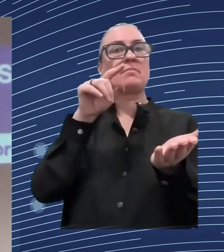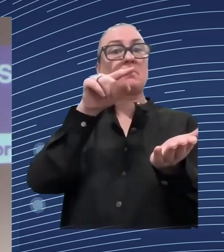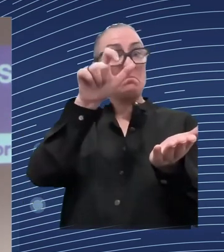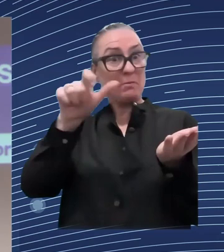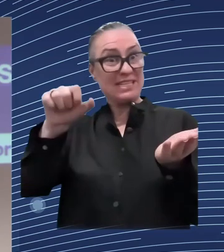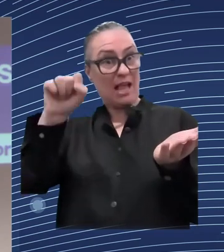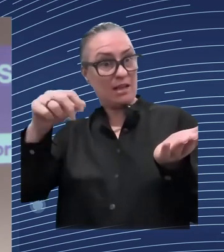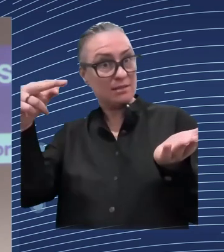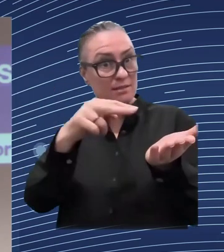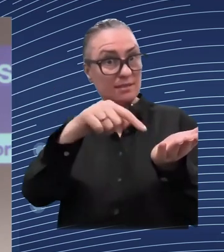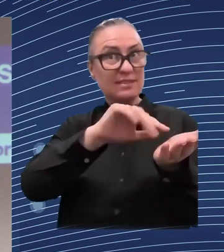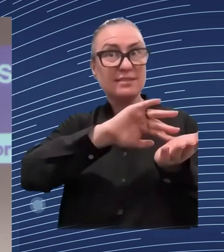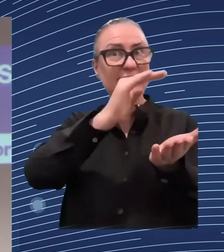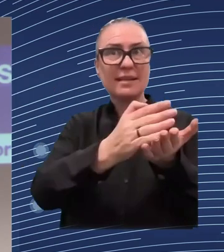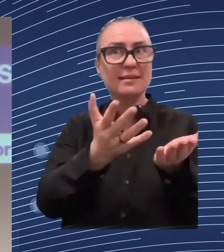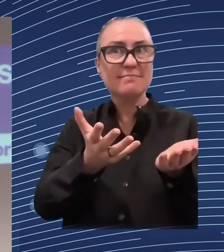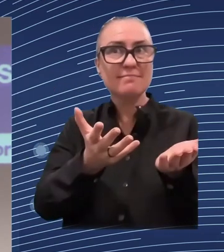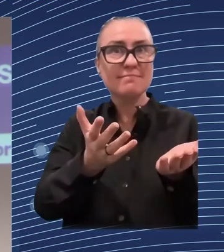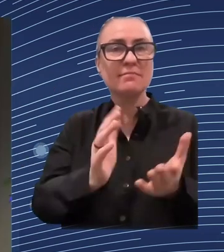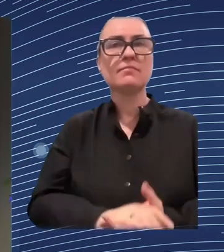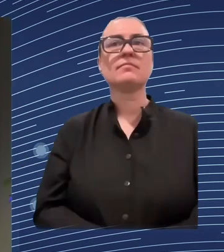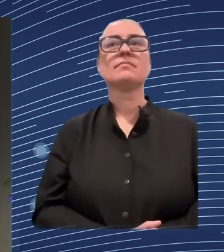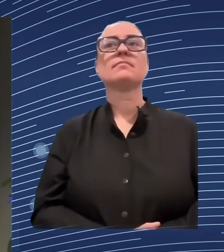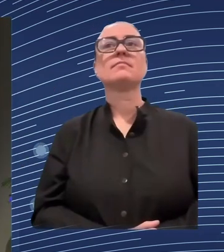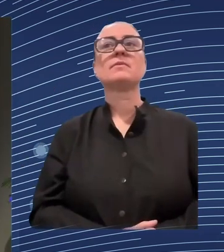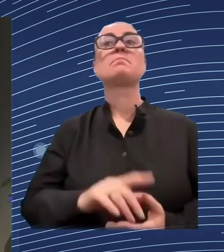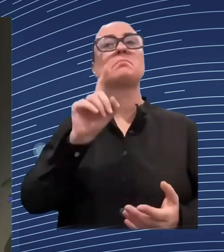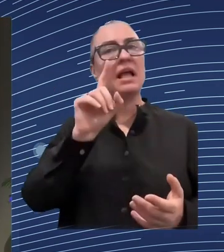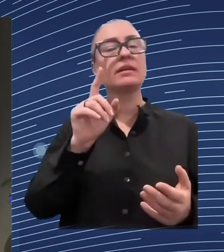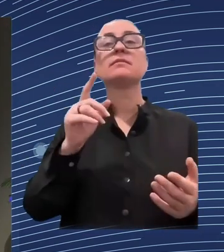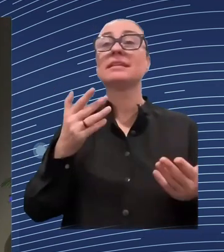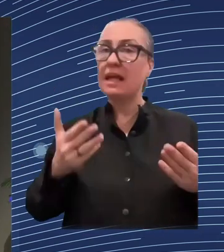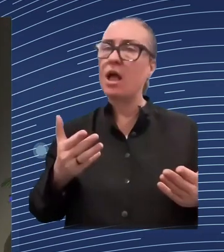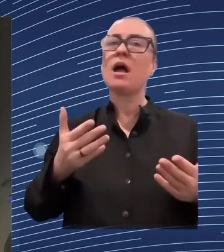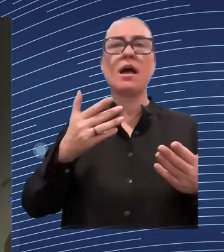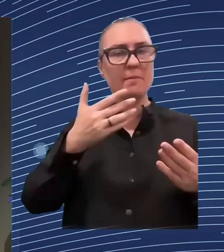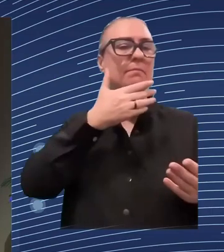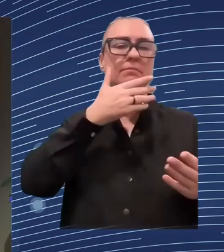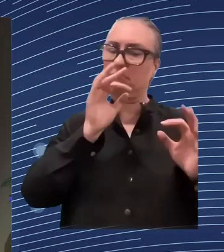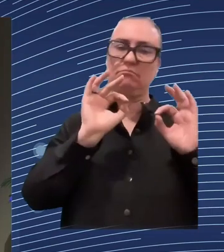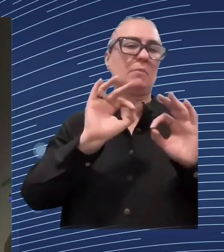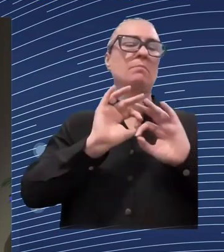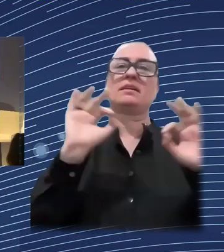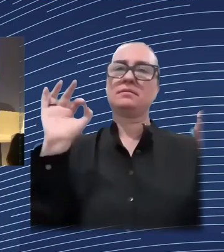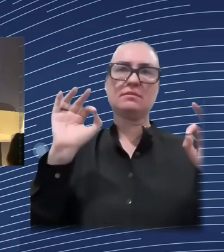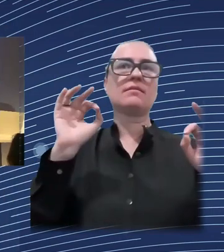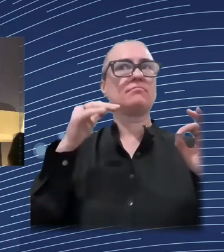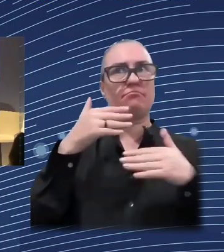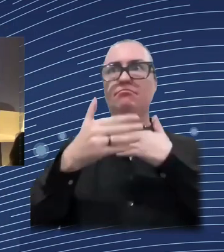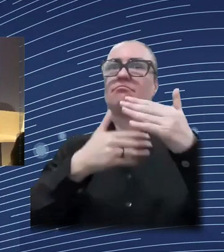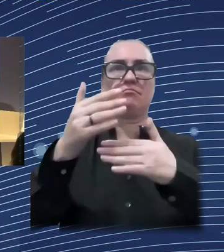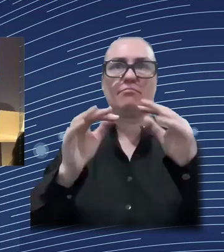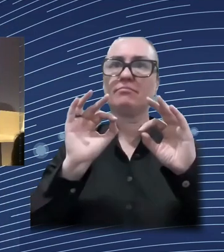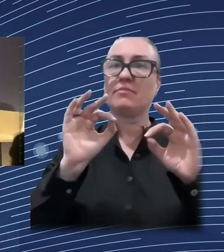much progress as well. Maybe I'll move to another question. There is one